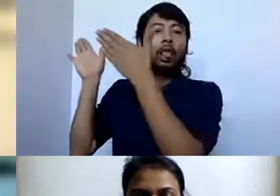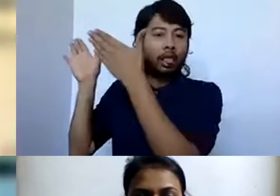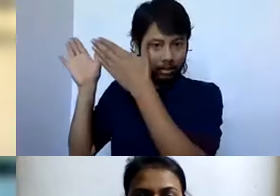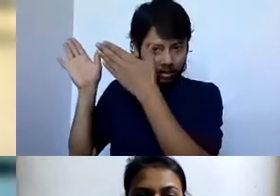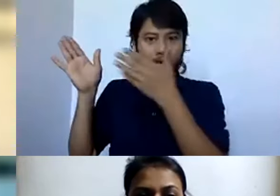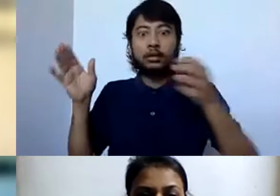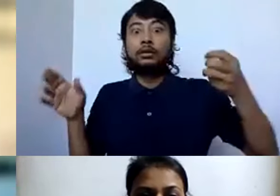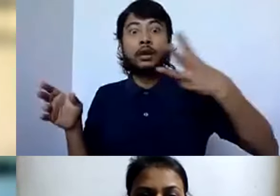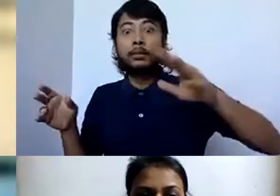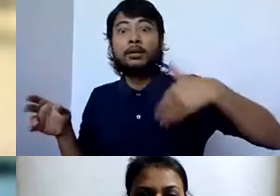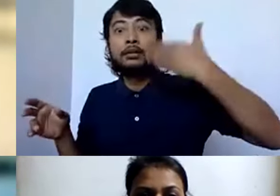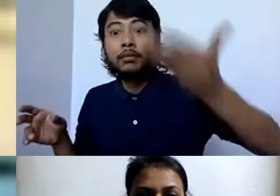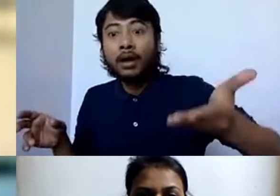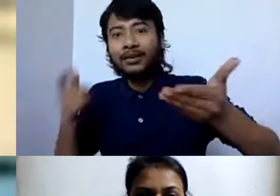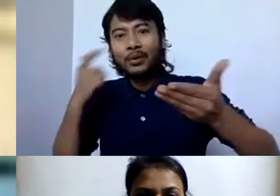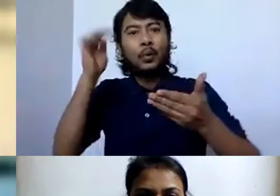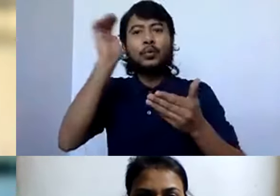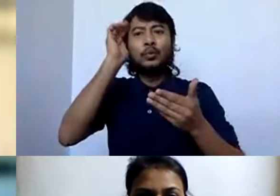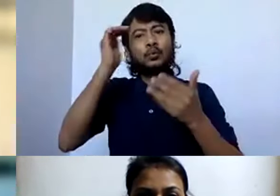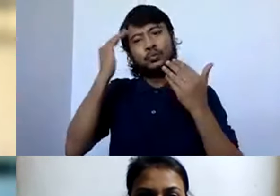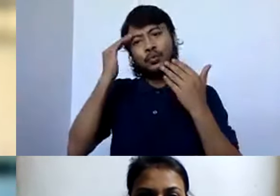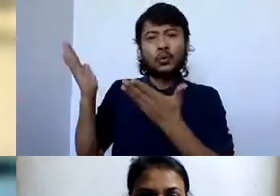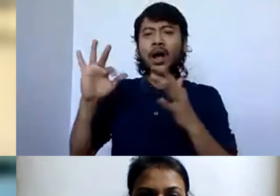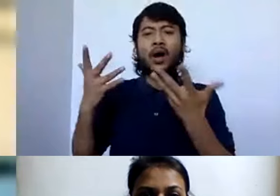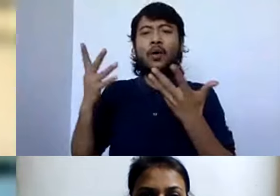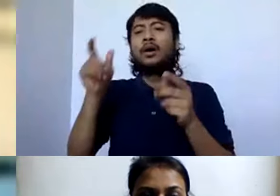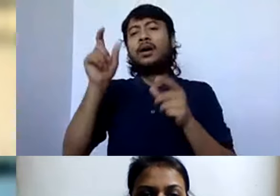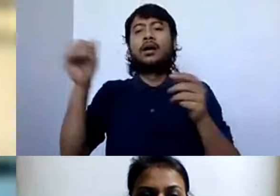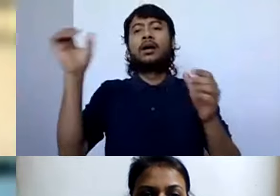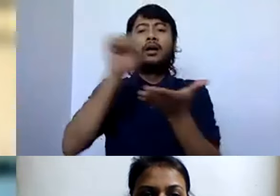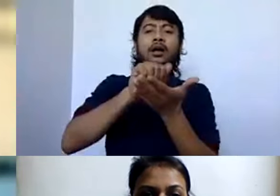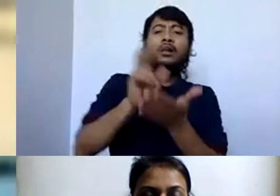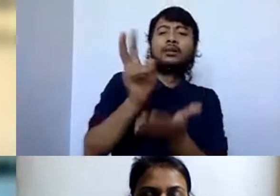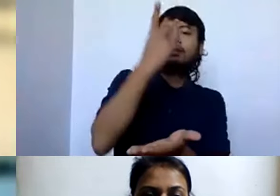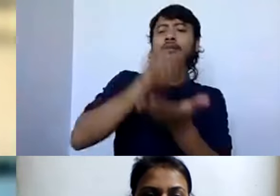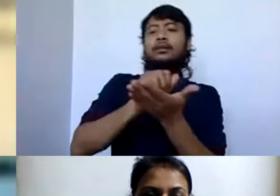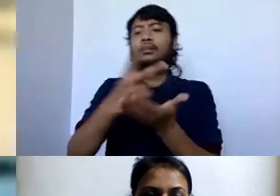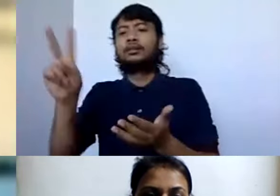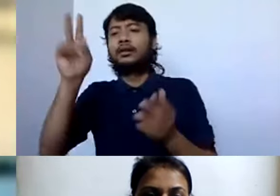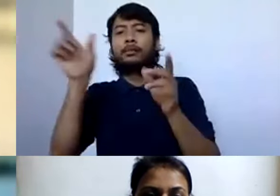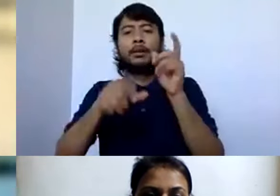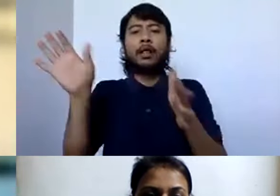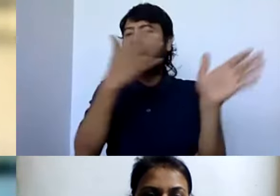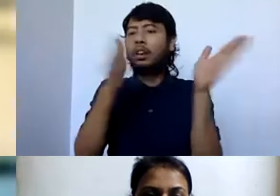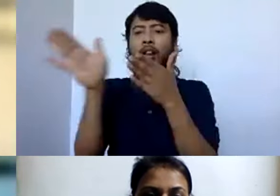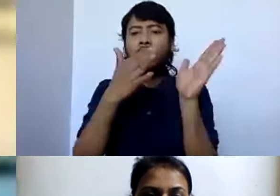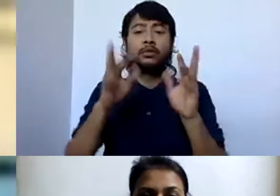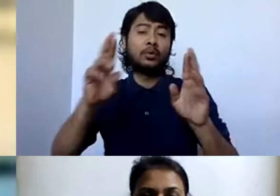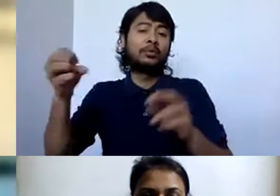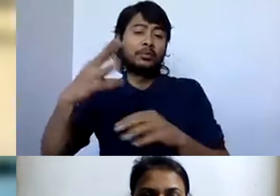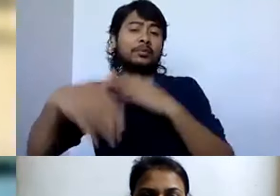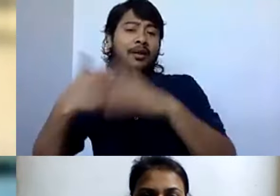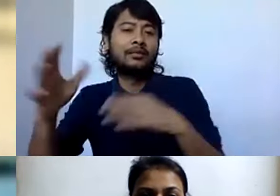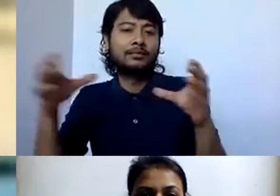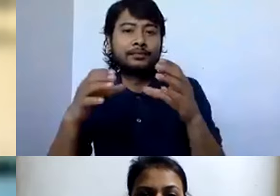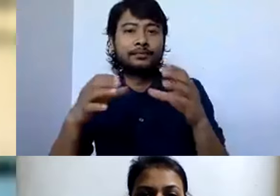know, as with everything, news cycles, you just move on from it. So hopefully, maybe we can catch up after that. Yes, yes. And if it's okay with you, we can also